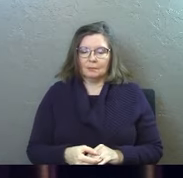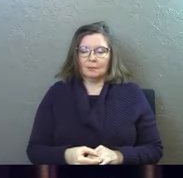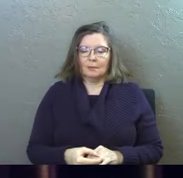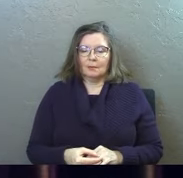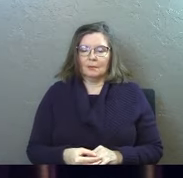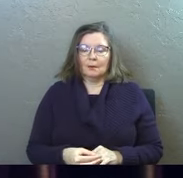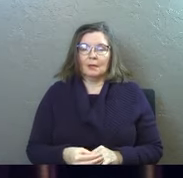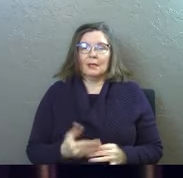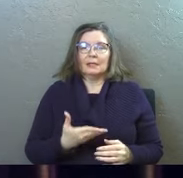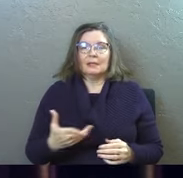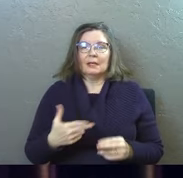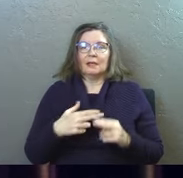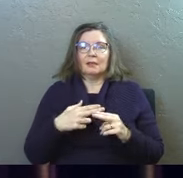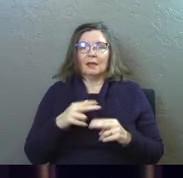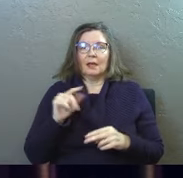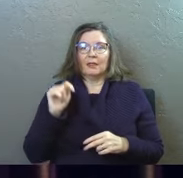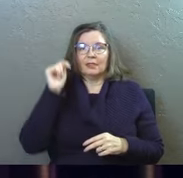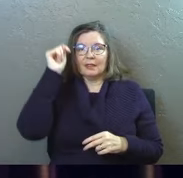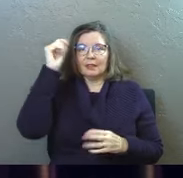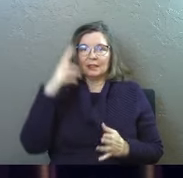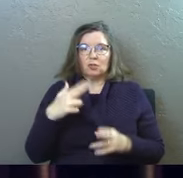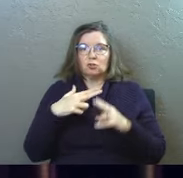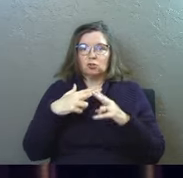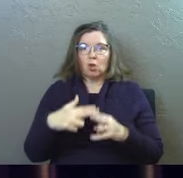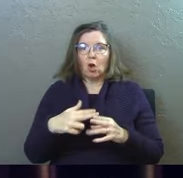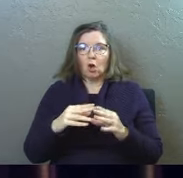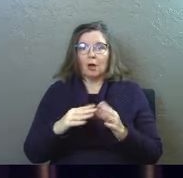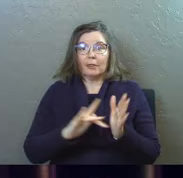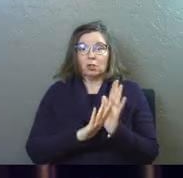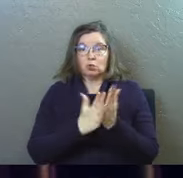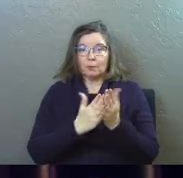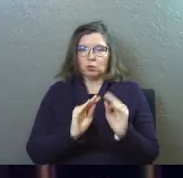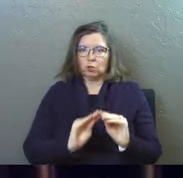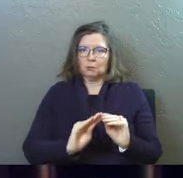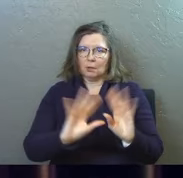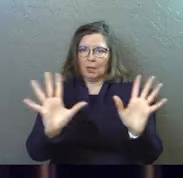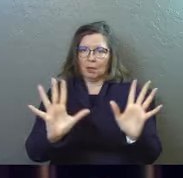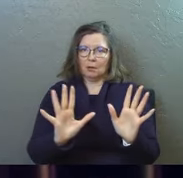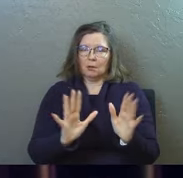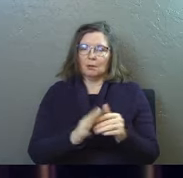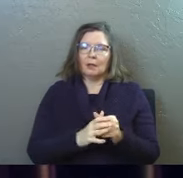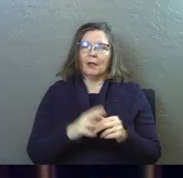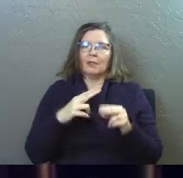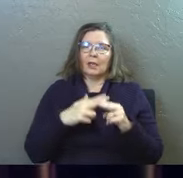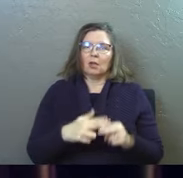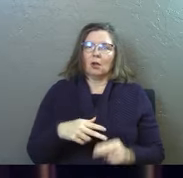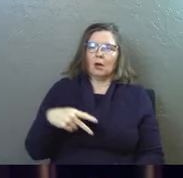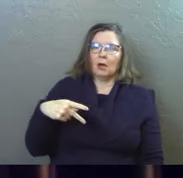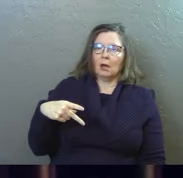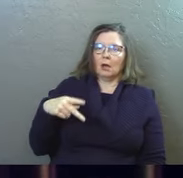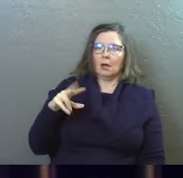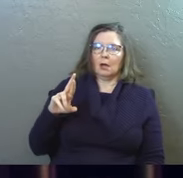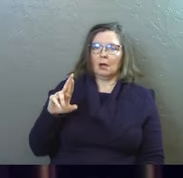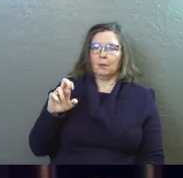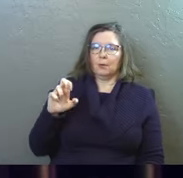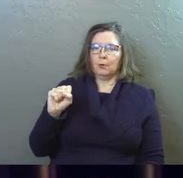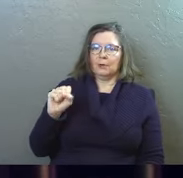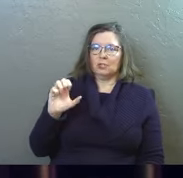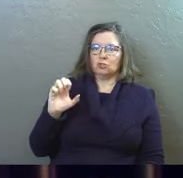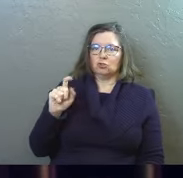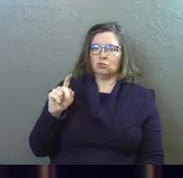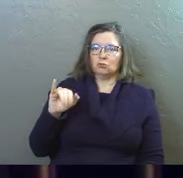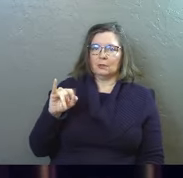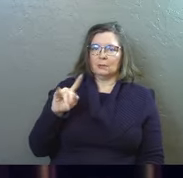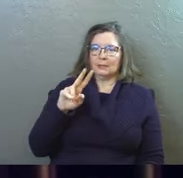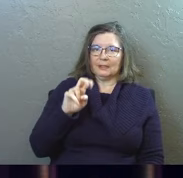thing that the theologians call the clarity of scripture it's the it's the the test that they call prescriptive versus descriptive and we're going to get